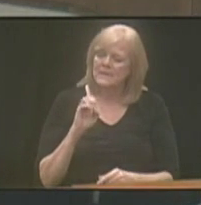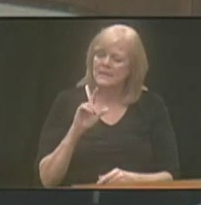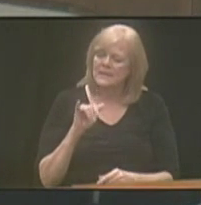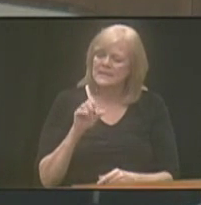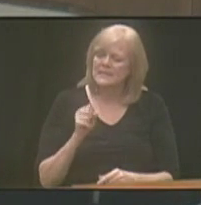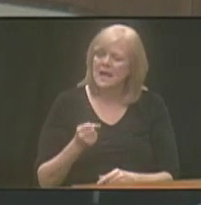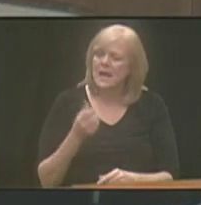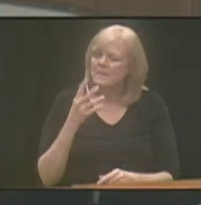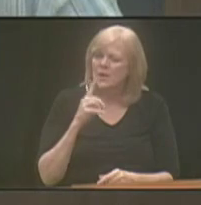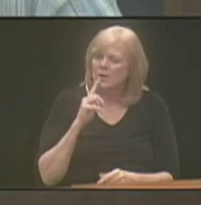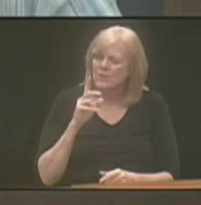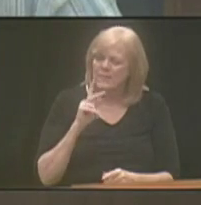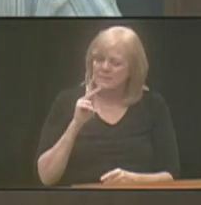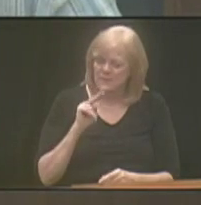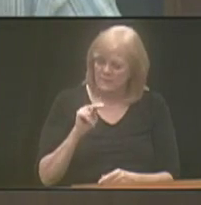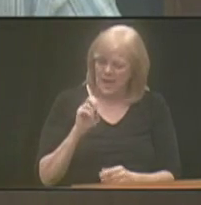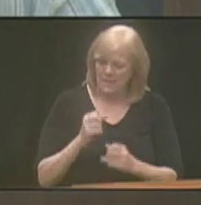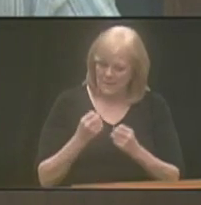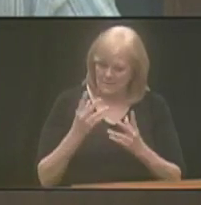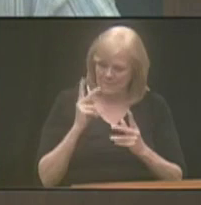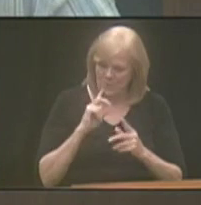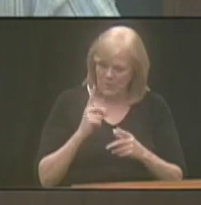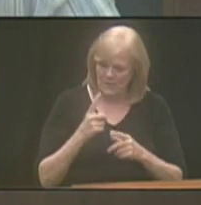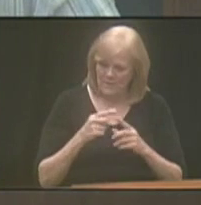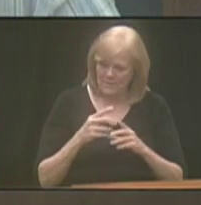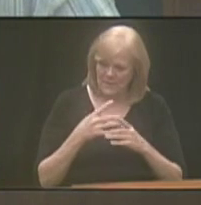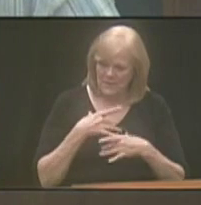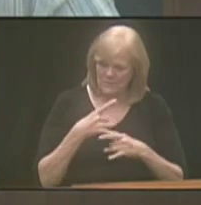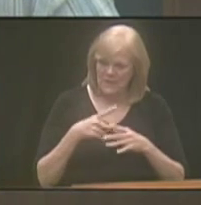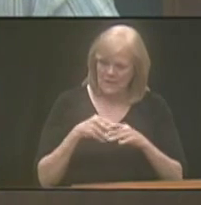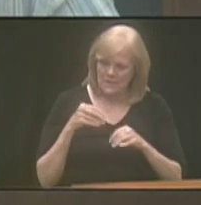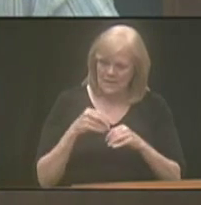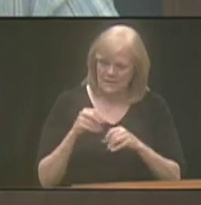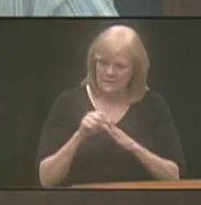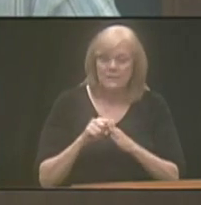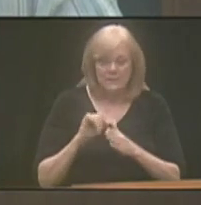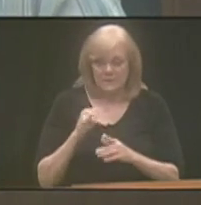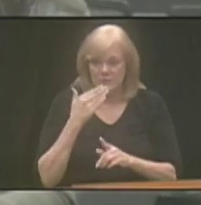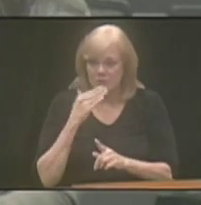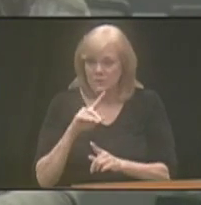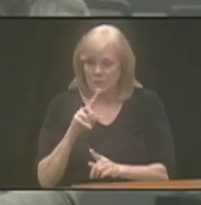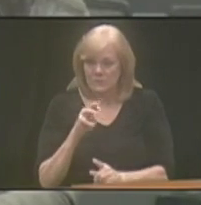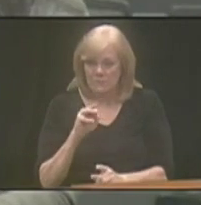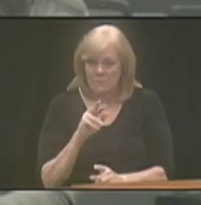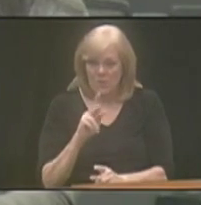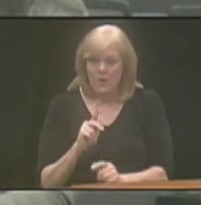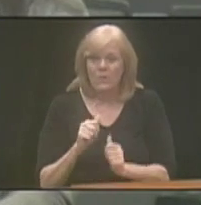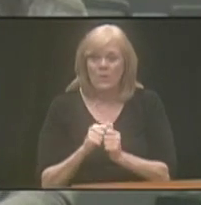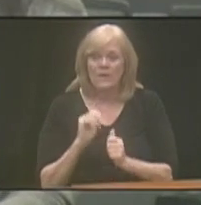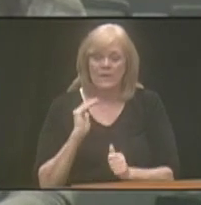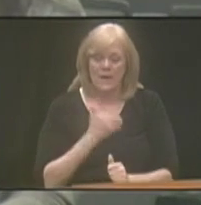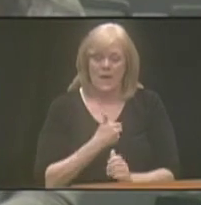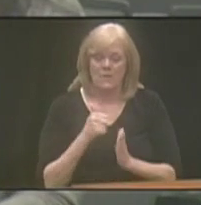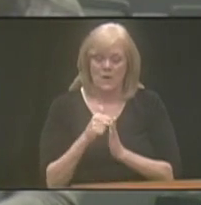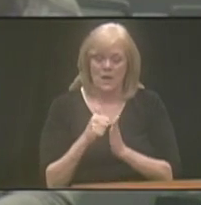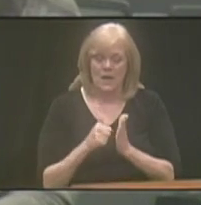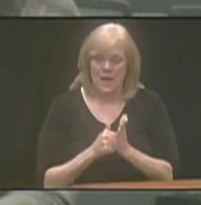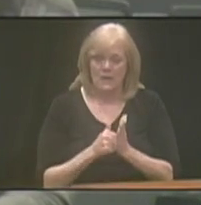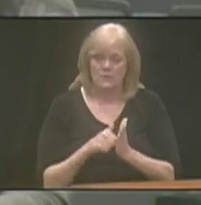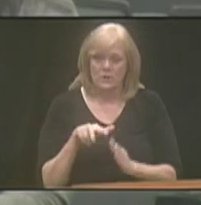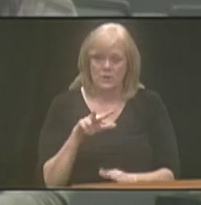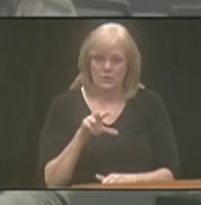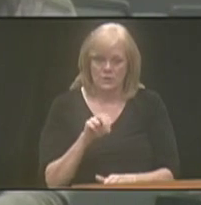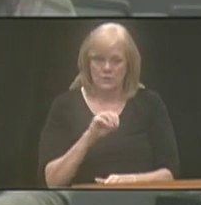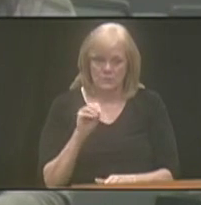Nebraskans or how much interest is coming from outside of the Yeah, that's a good question, Mark. So with our accounts, about